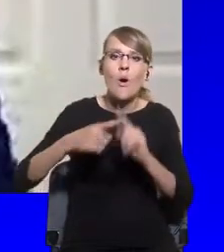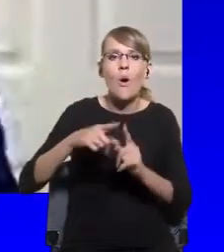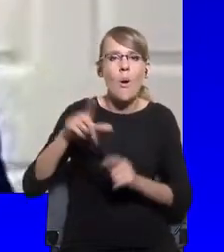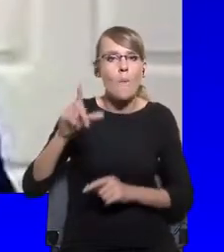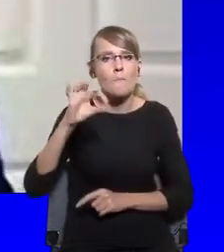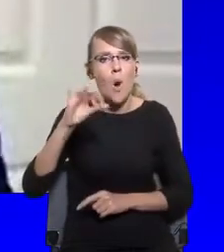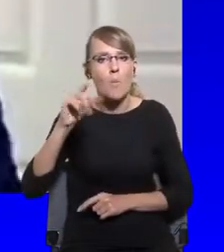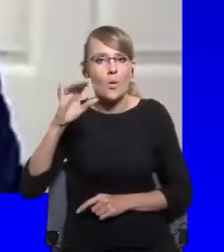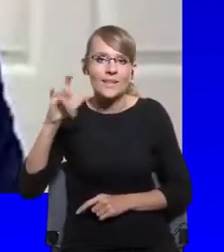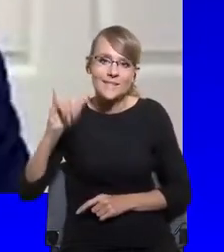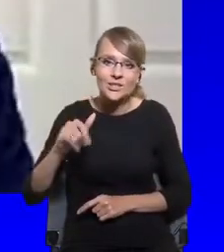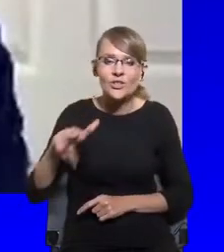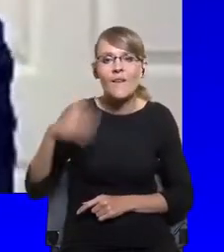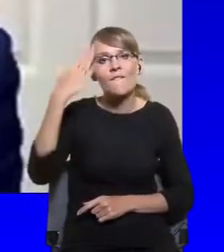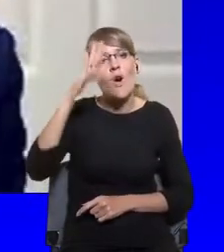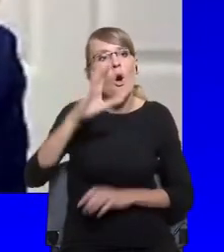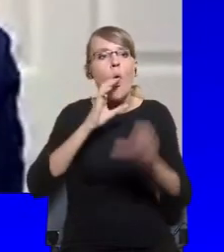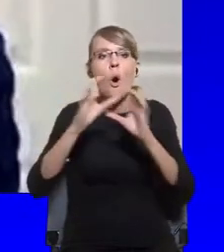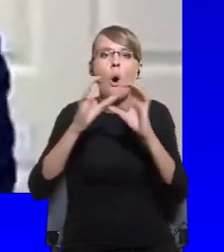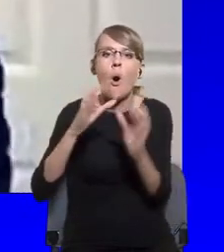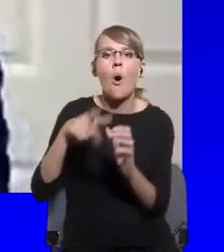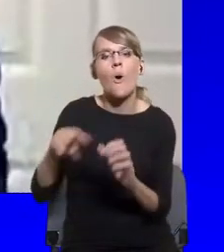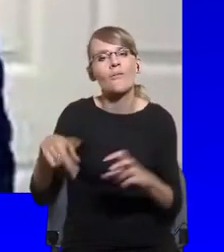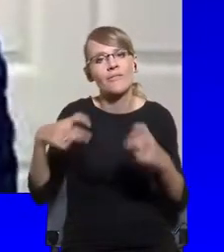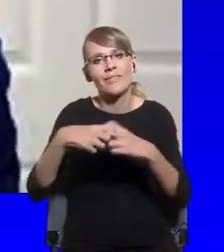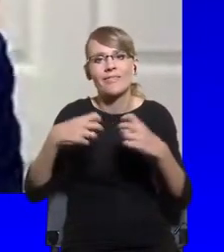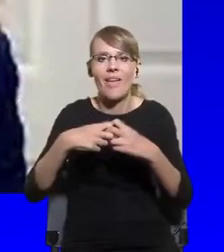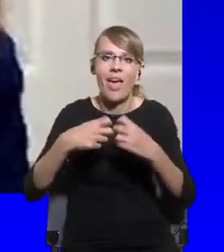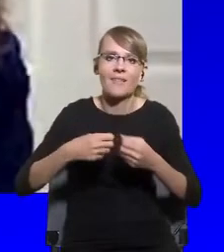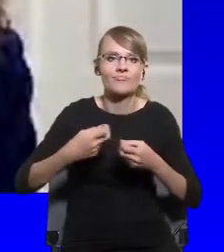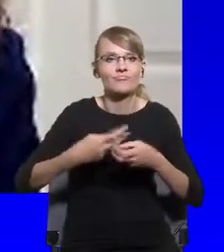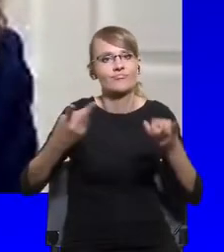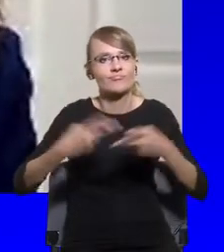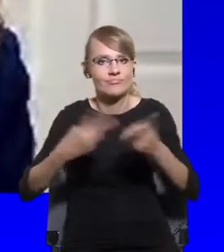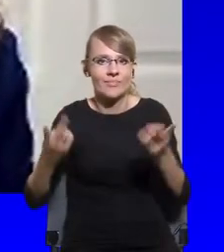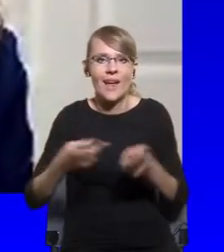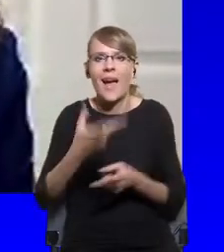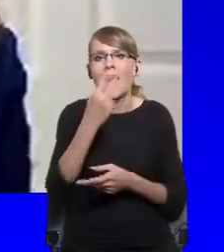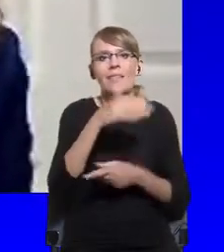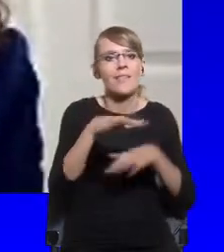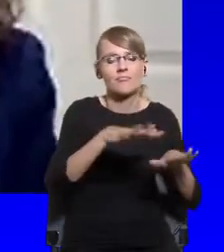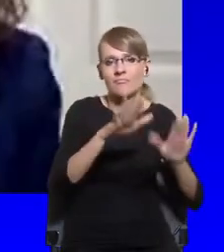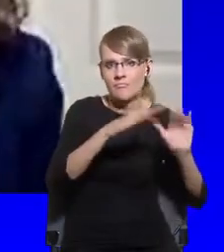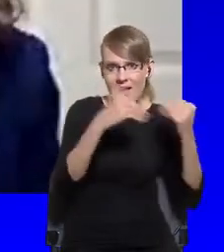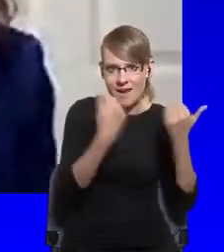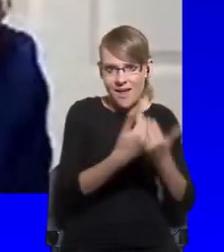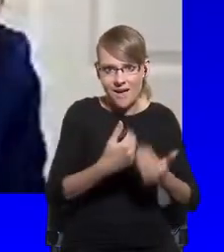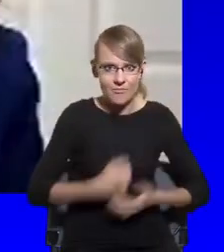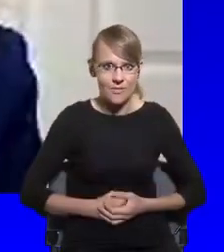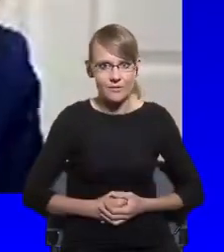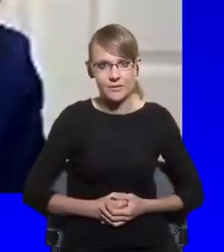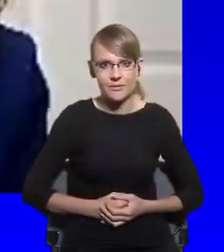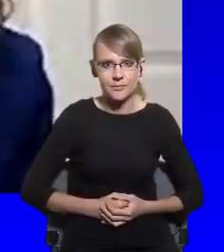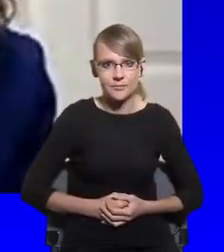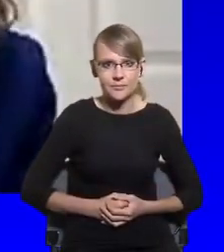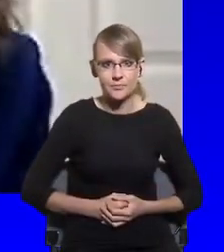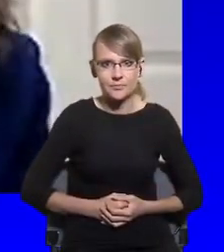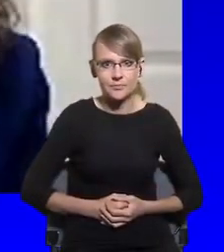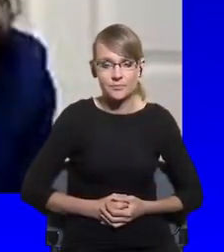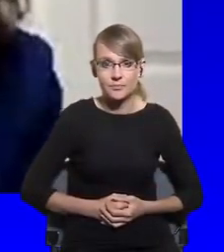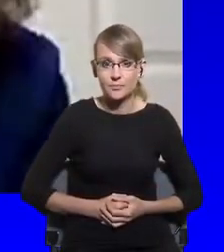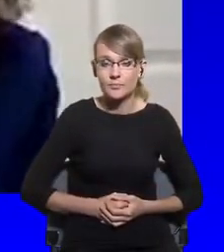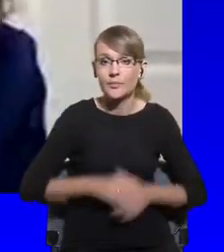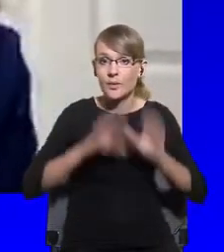from scrutiny, from controlling what governments do. And I think, again, Professor Gartonash